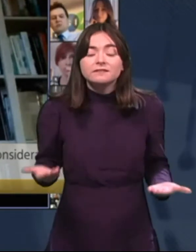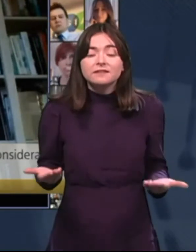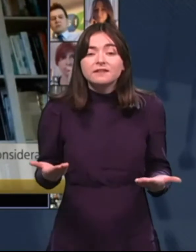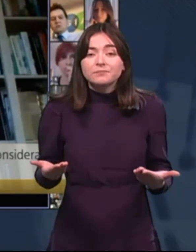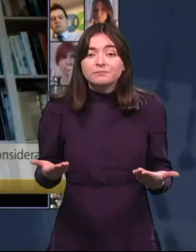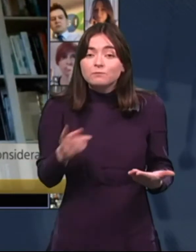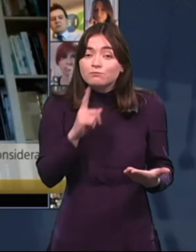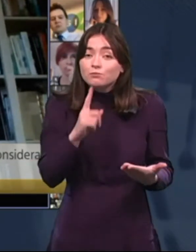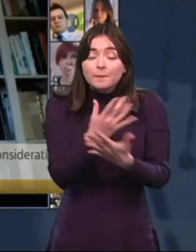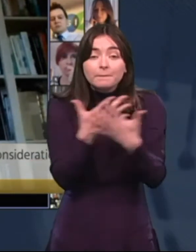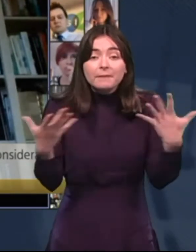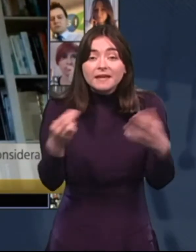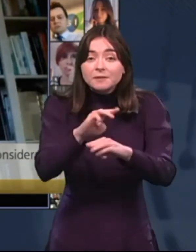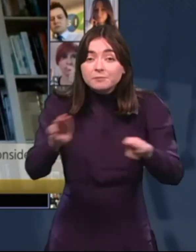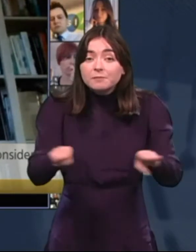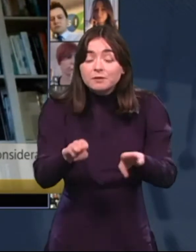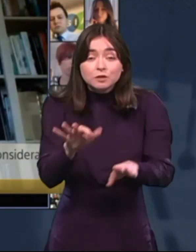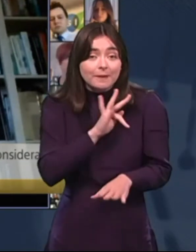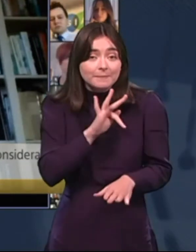you know, they're just on their own.